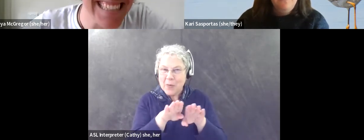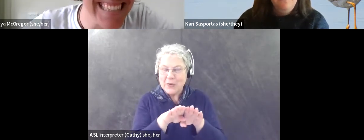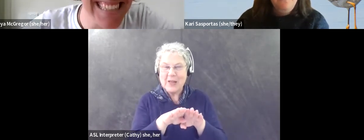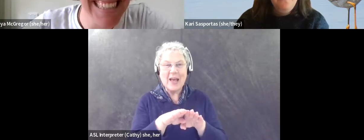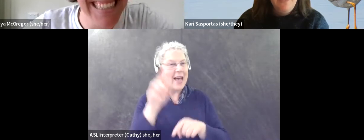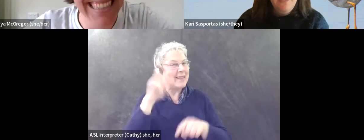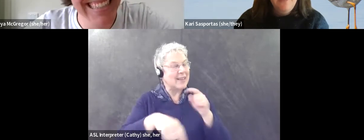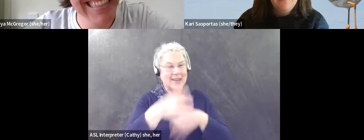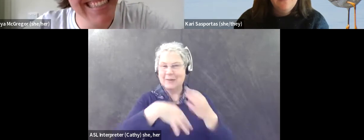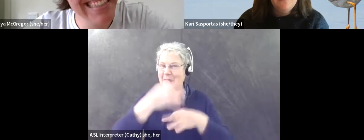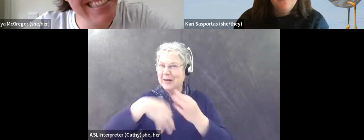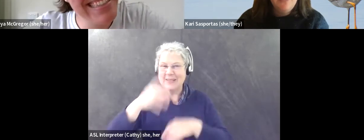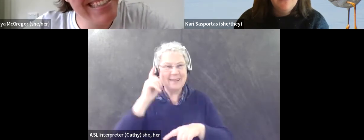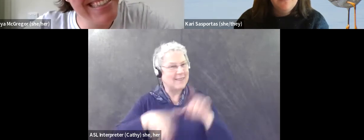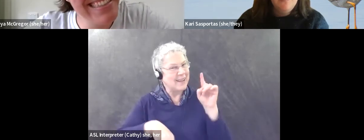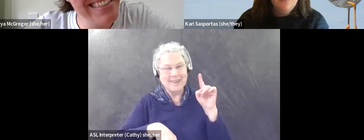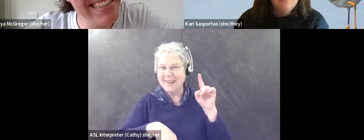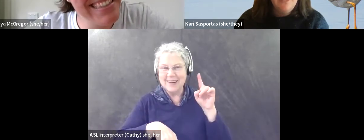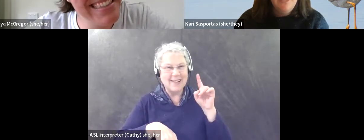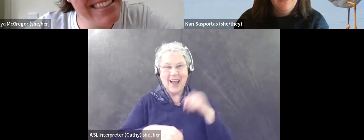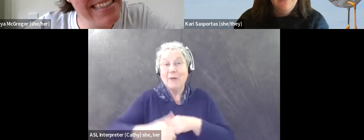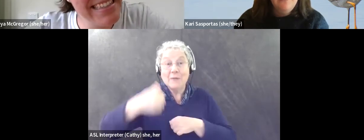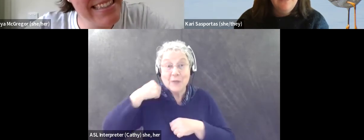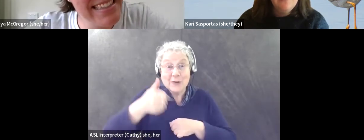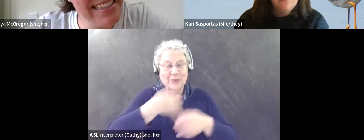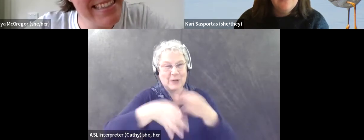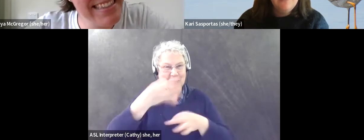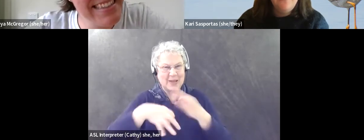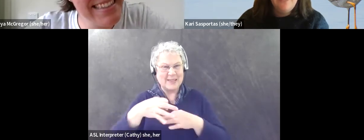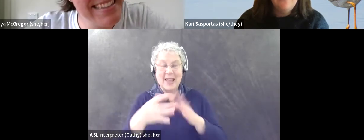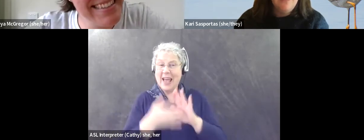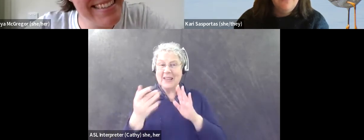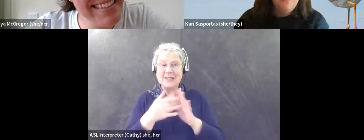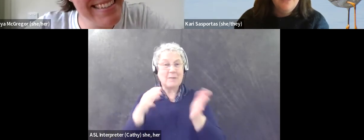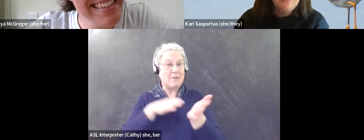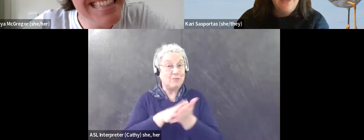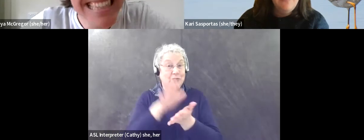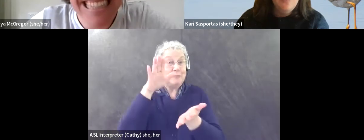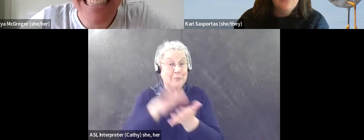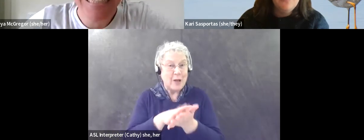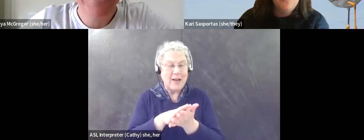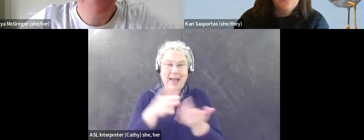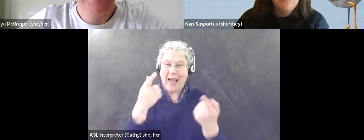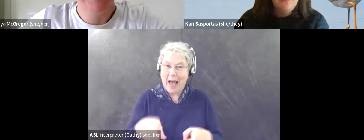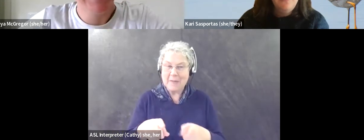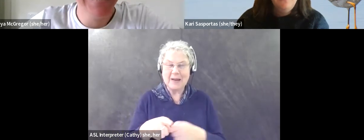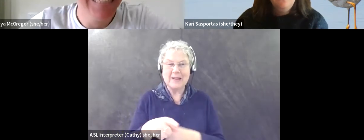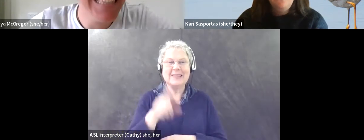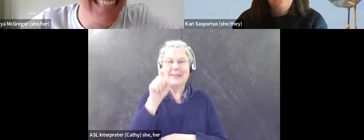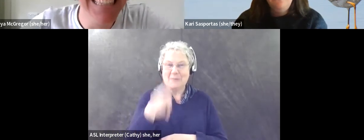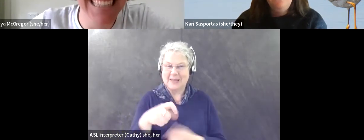Um, and so sometimes I slip and slide and that's just a fact of life because I have to wear those boots.